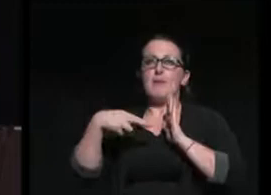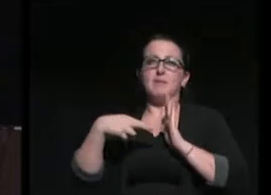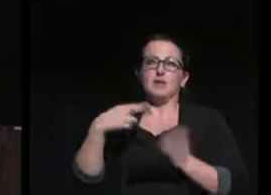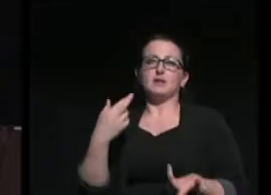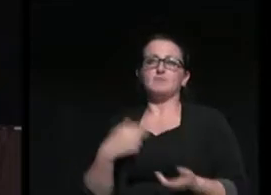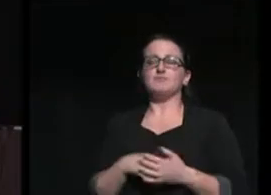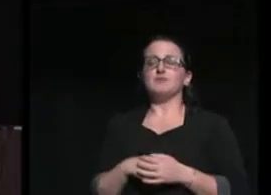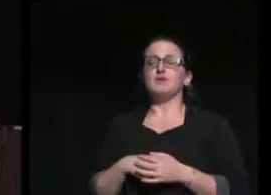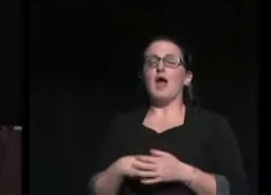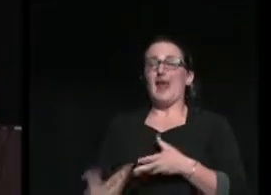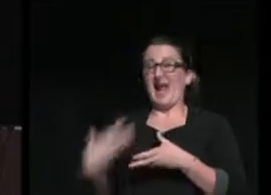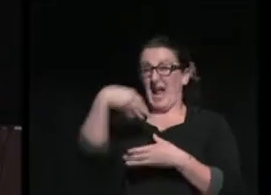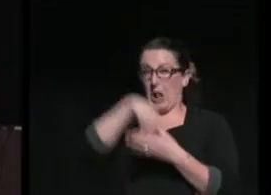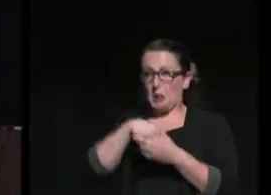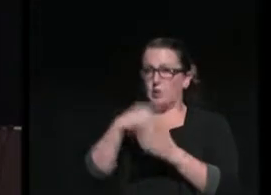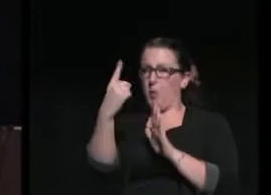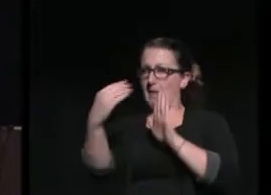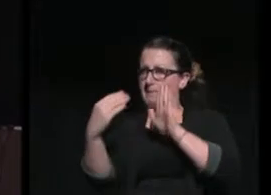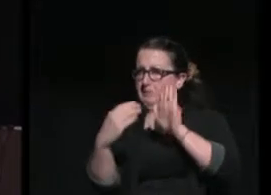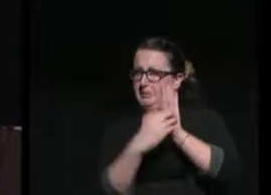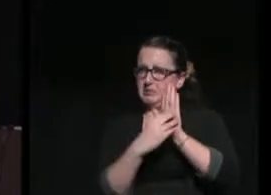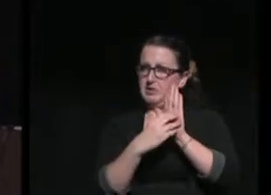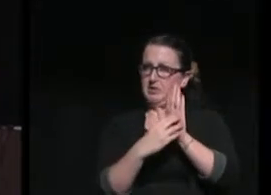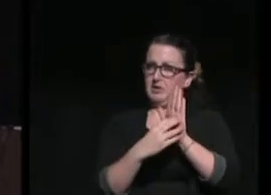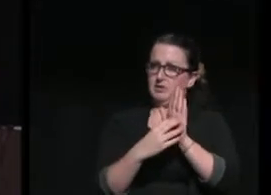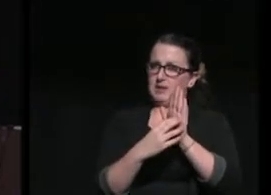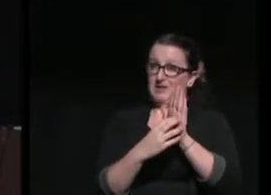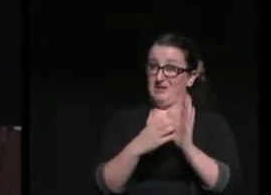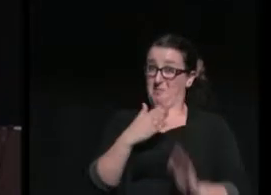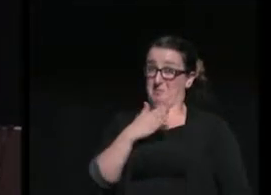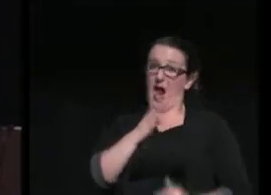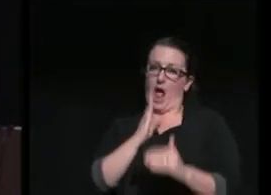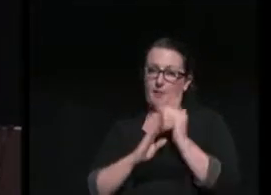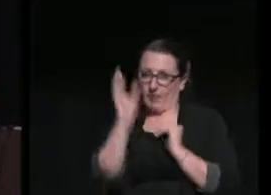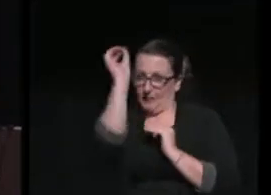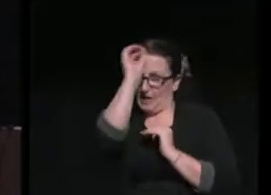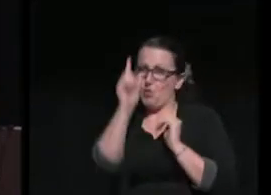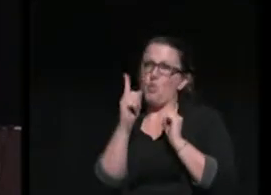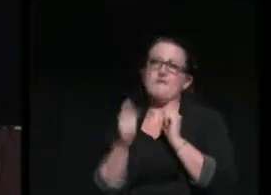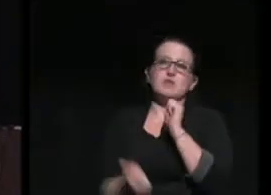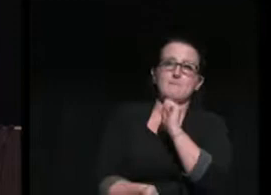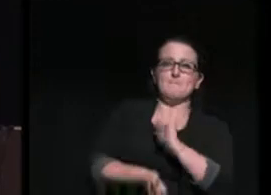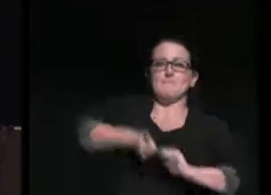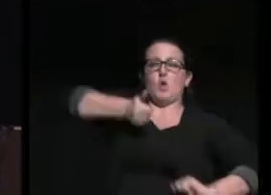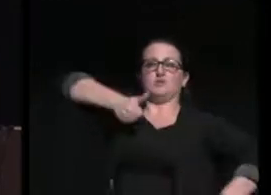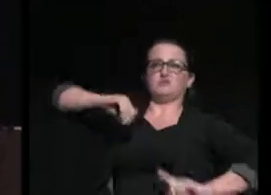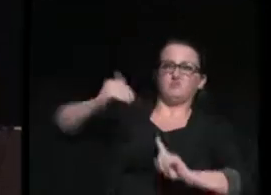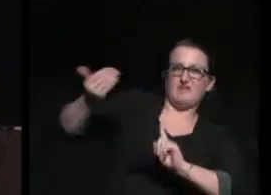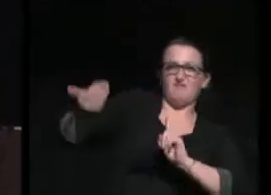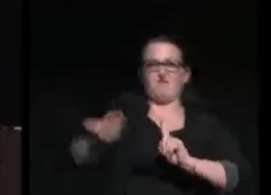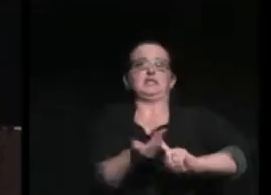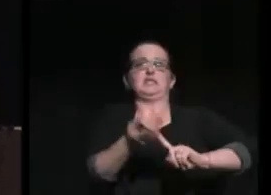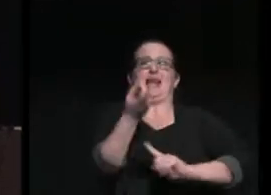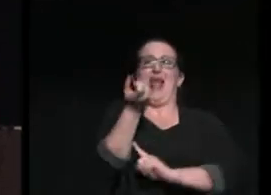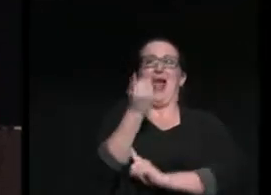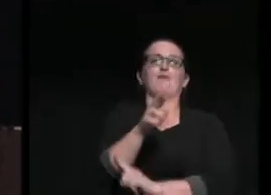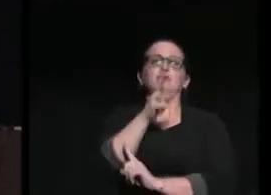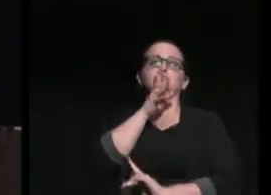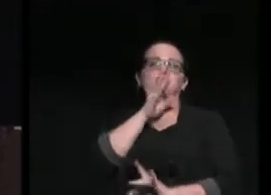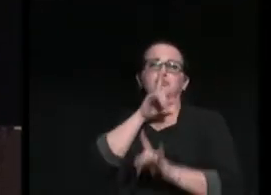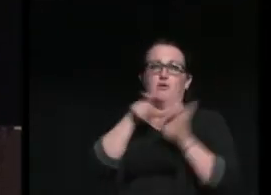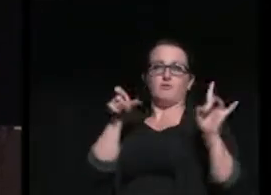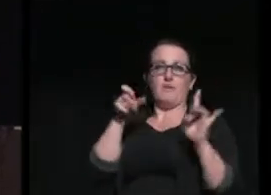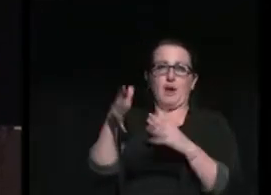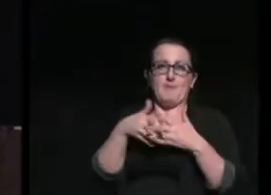class, it includes a passage that is among, in my humble opinion, the most compelling ever uttered by an American. And I quote the